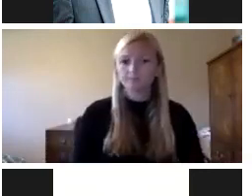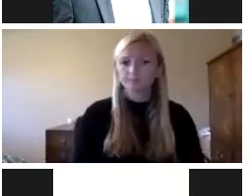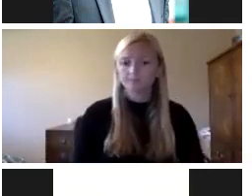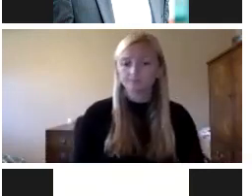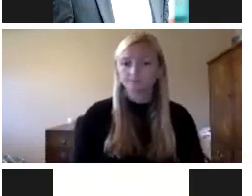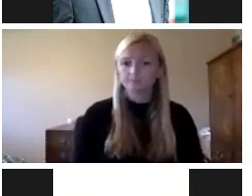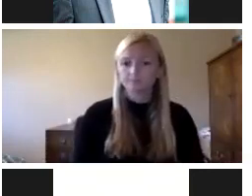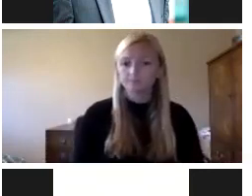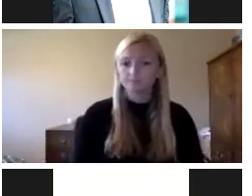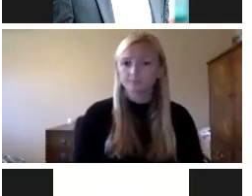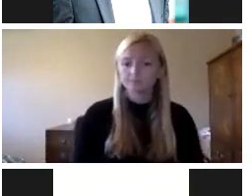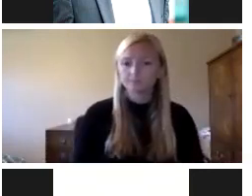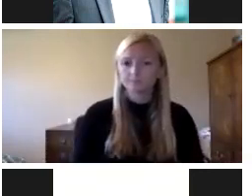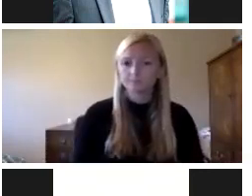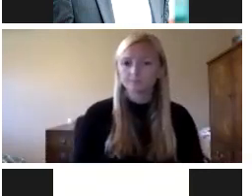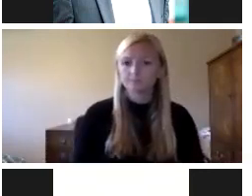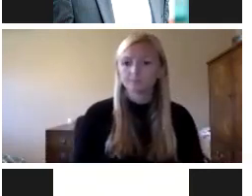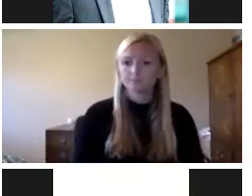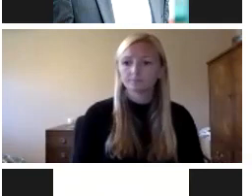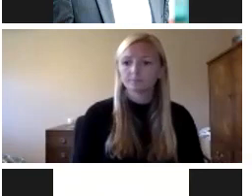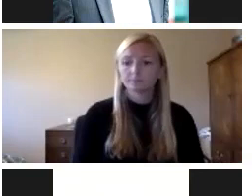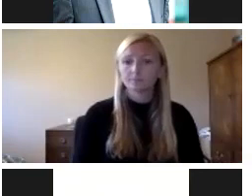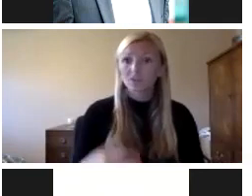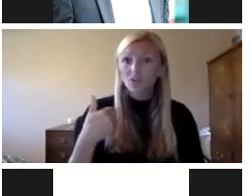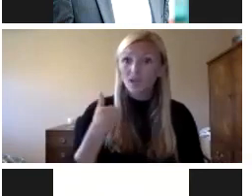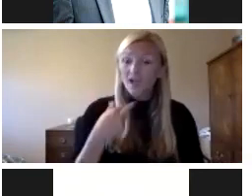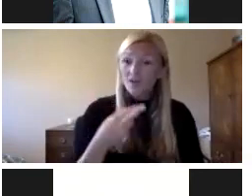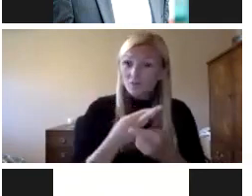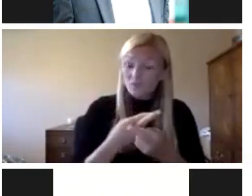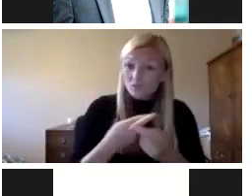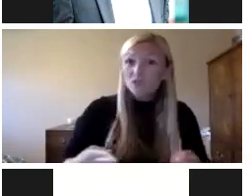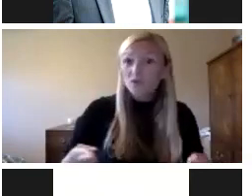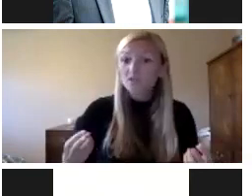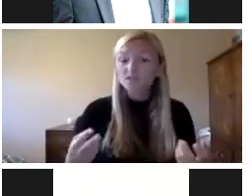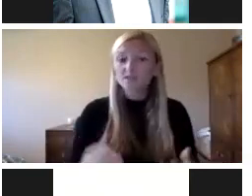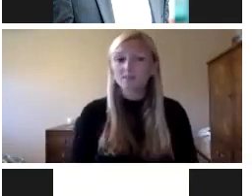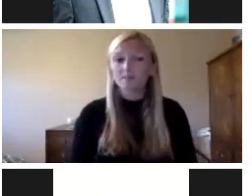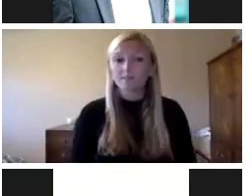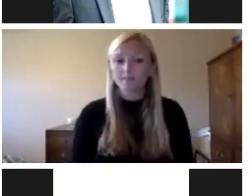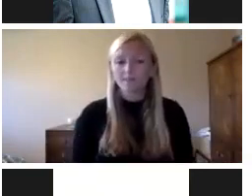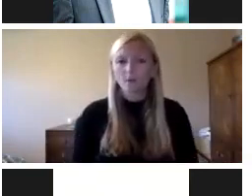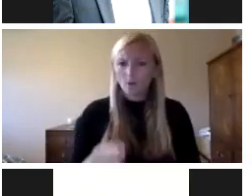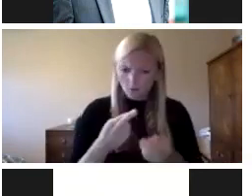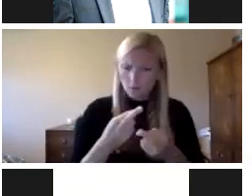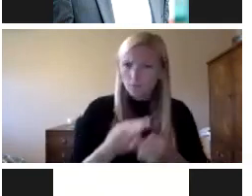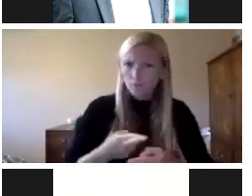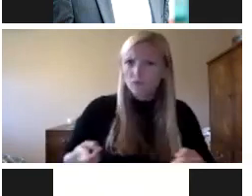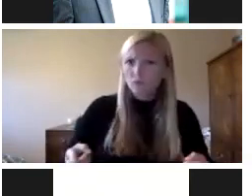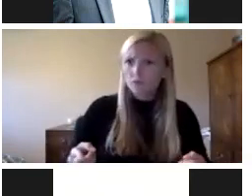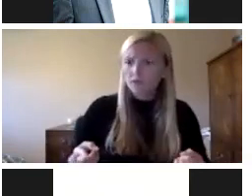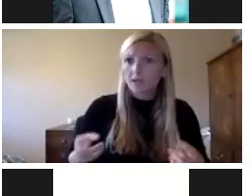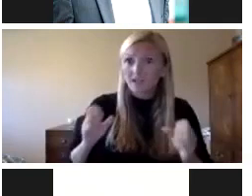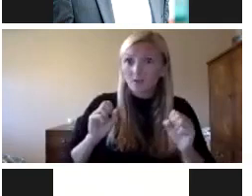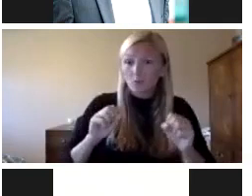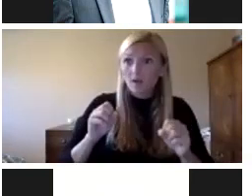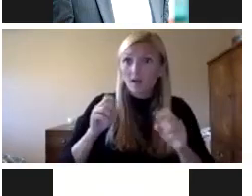our stakeholders? Do we have resources and assets? And I say that because will our resources and assets be affected